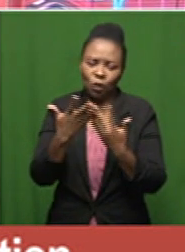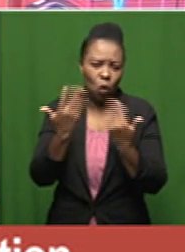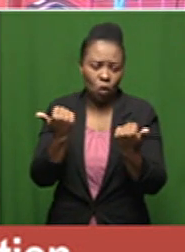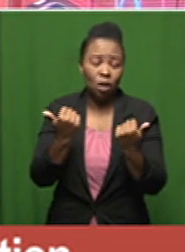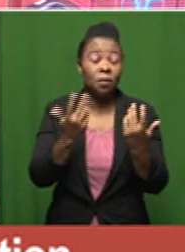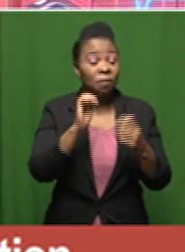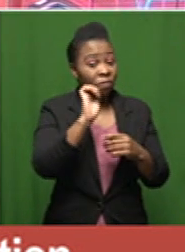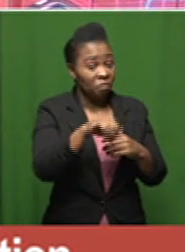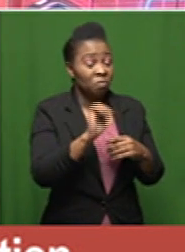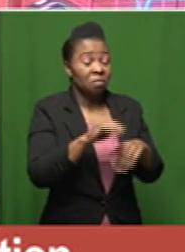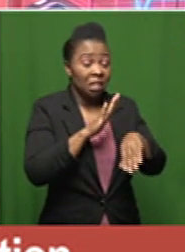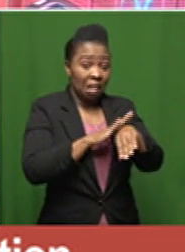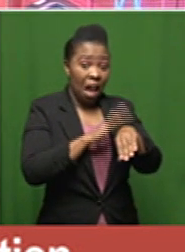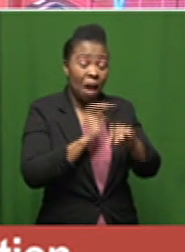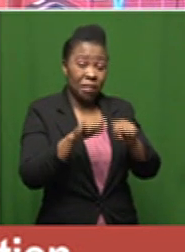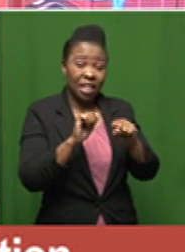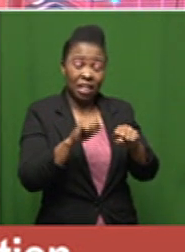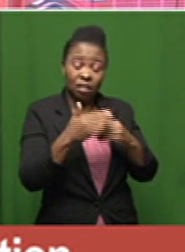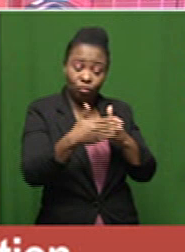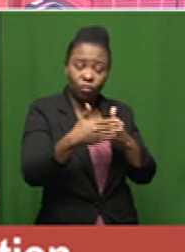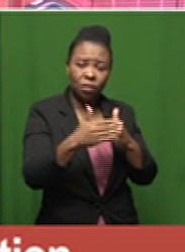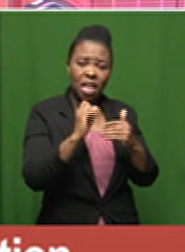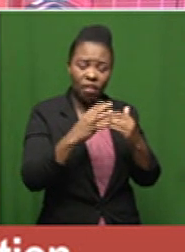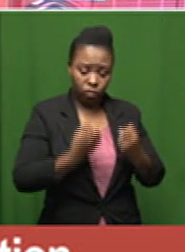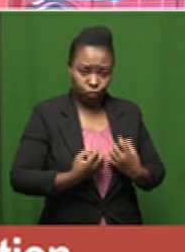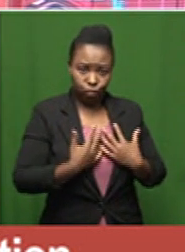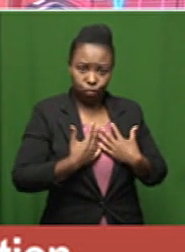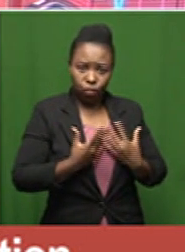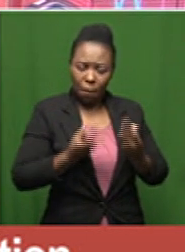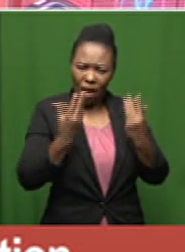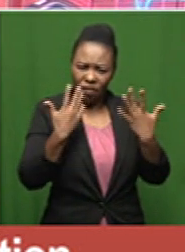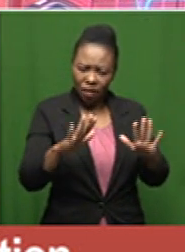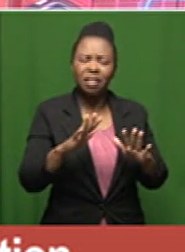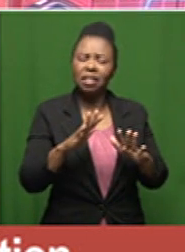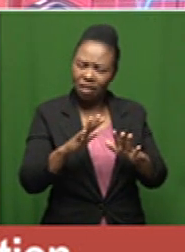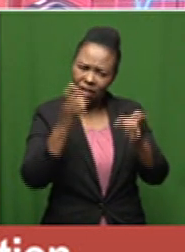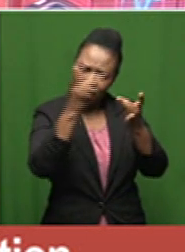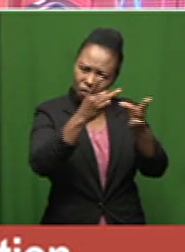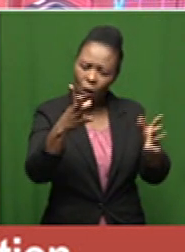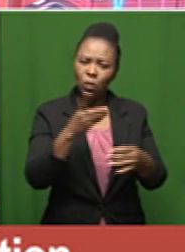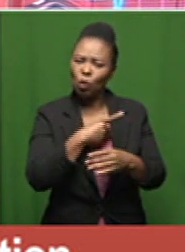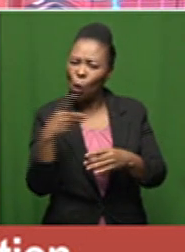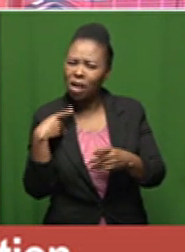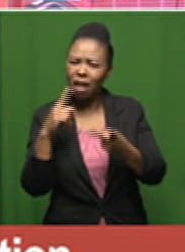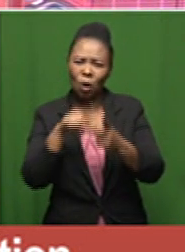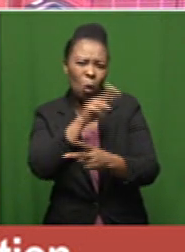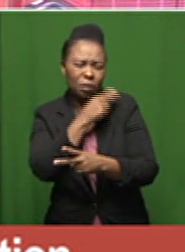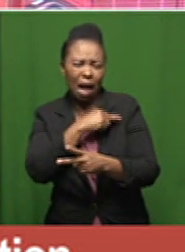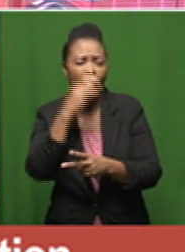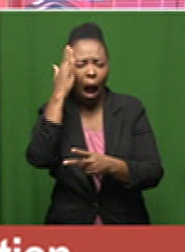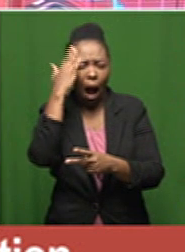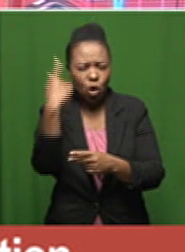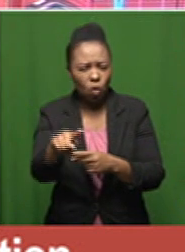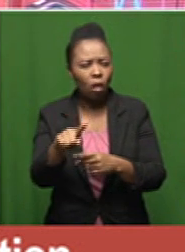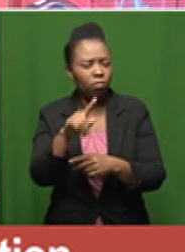all urged if you contract this virus to go and seek medical help to go to the hospitals i know there are so many stories going